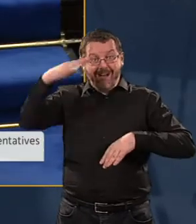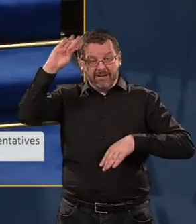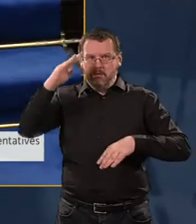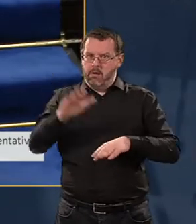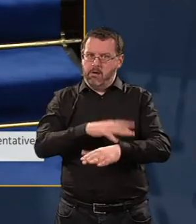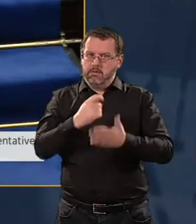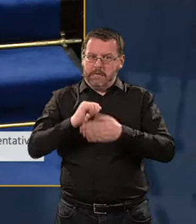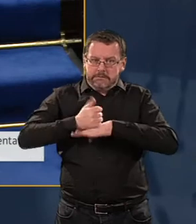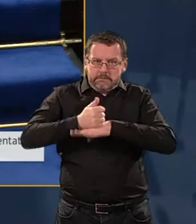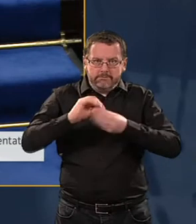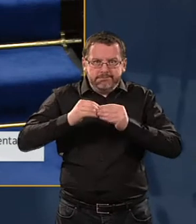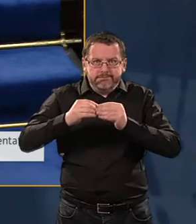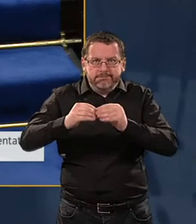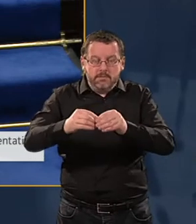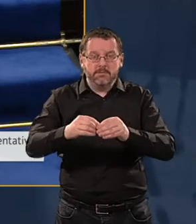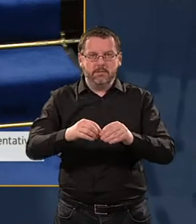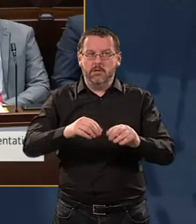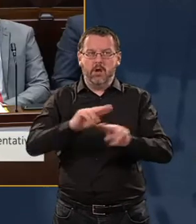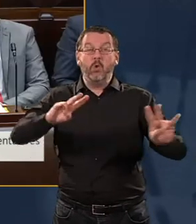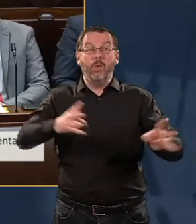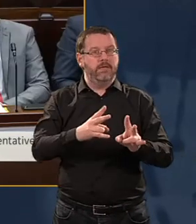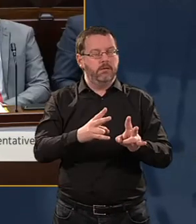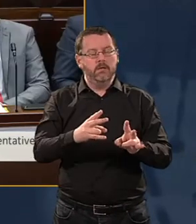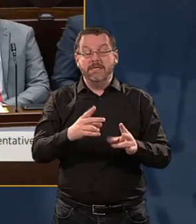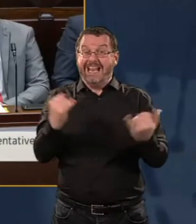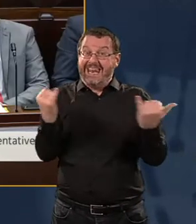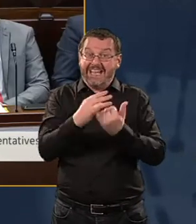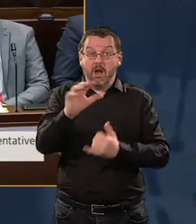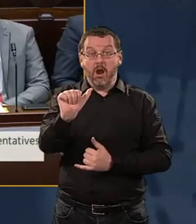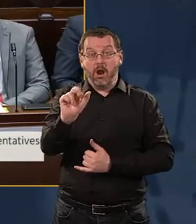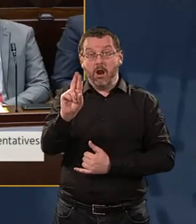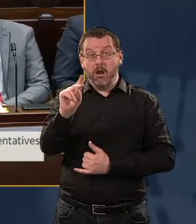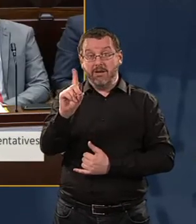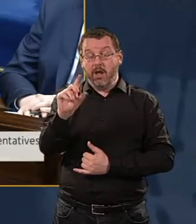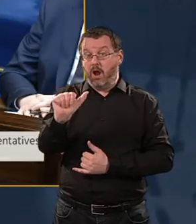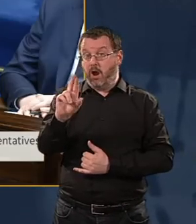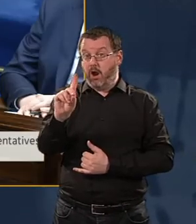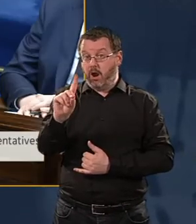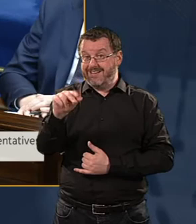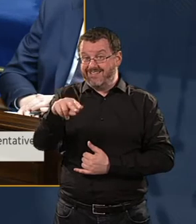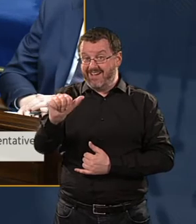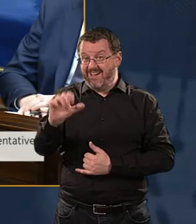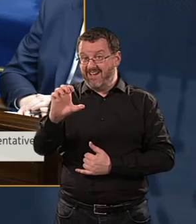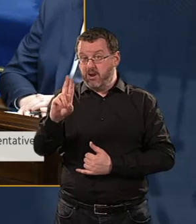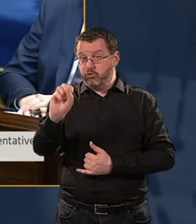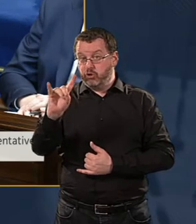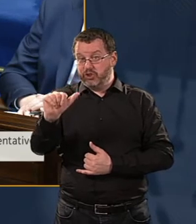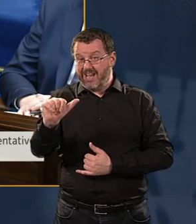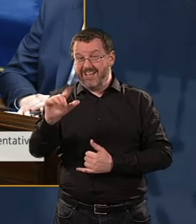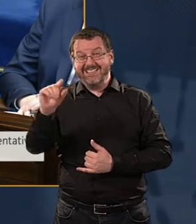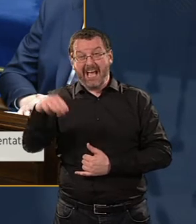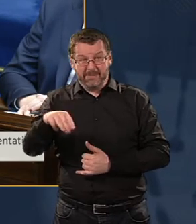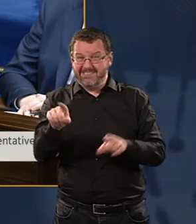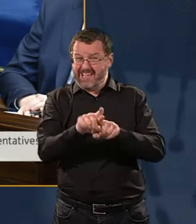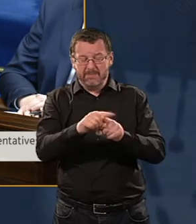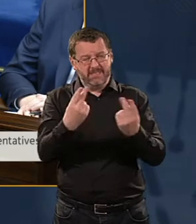long. We are looking at a project of the cost and scale of Ireland. In relation to Plan B, yes, of course, we are looking at other